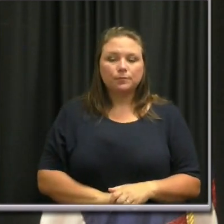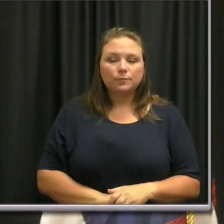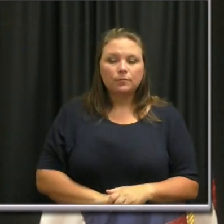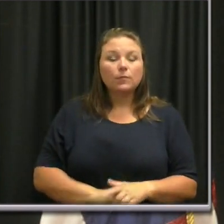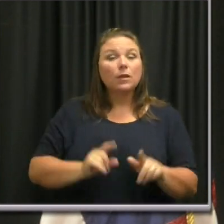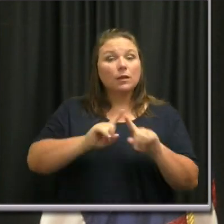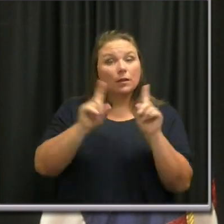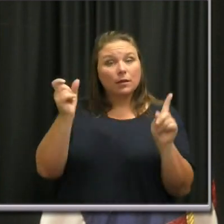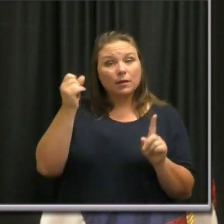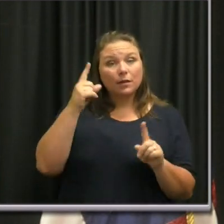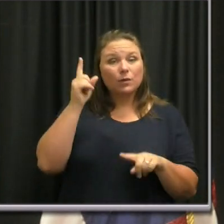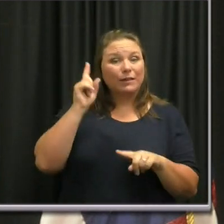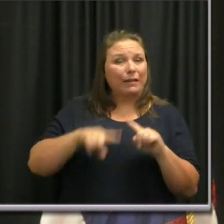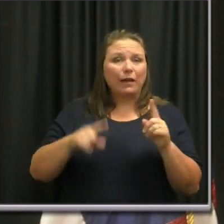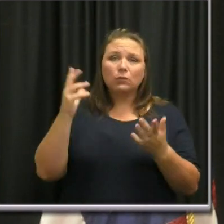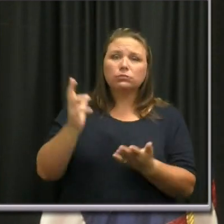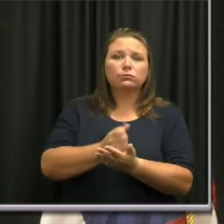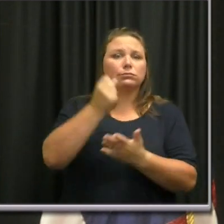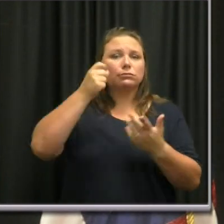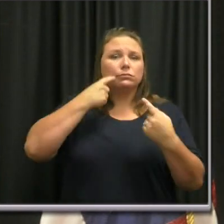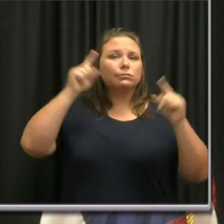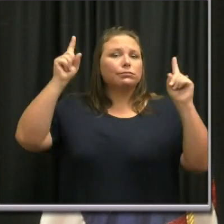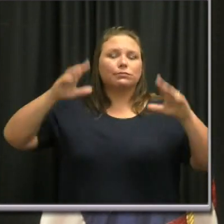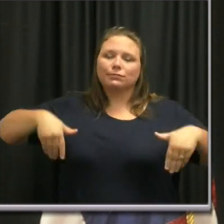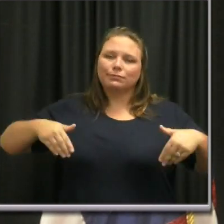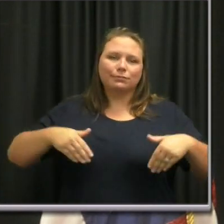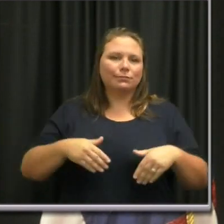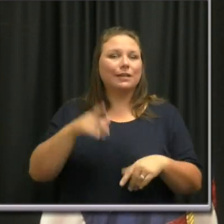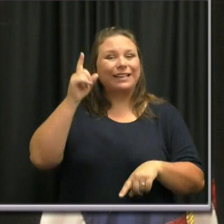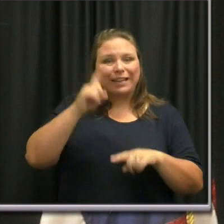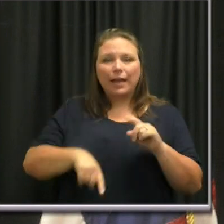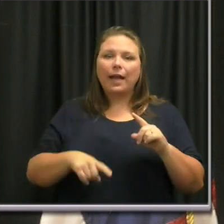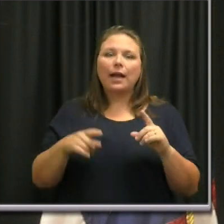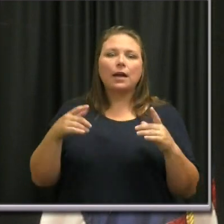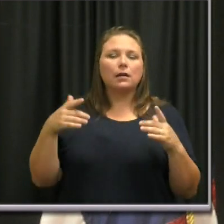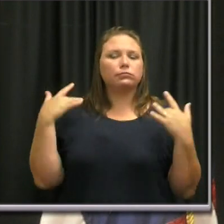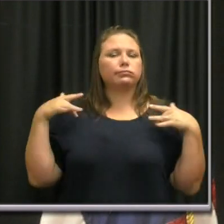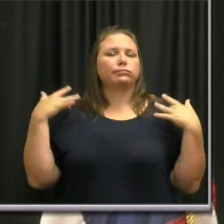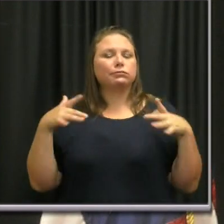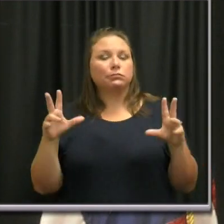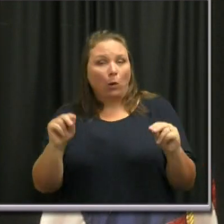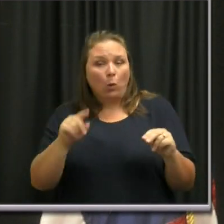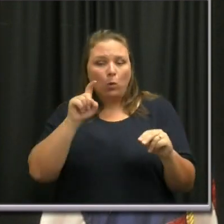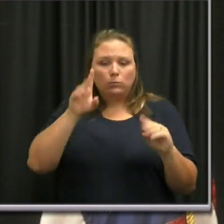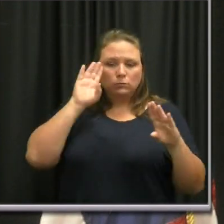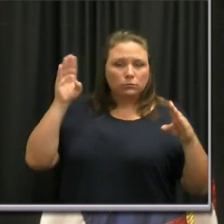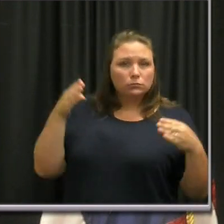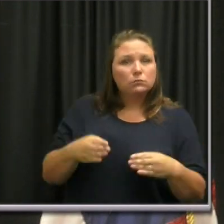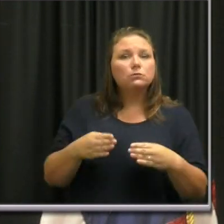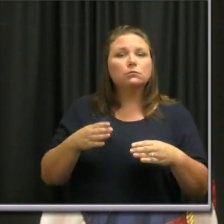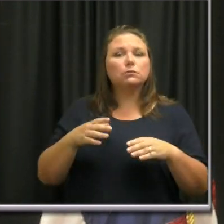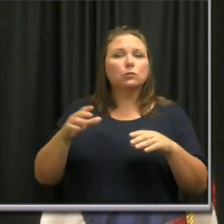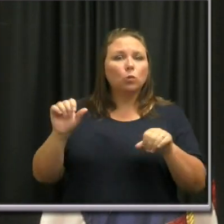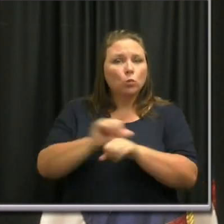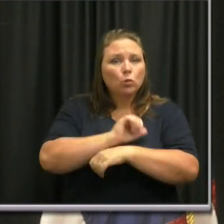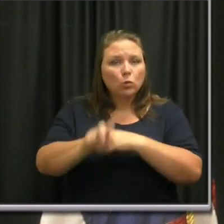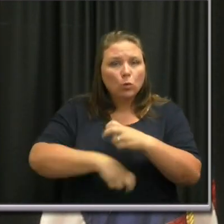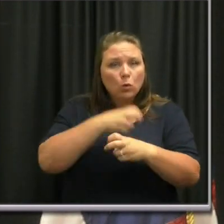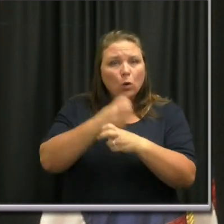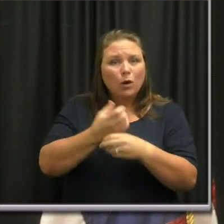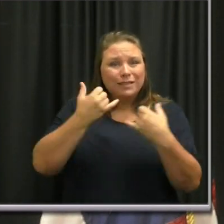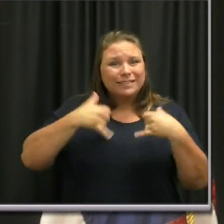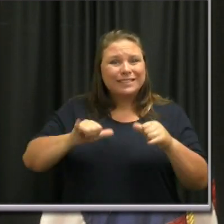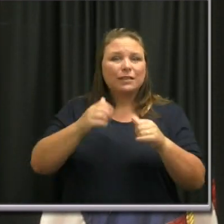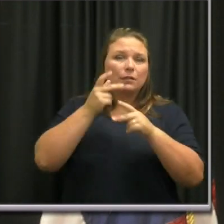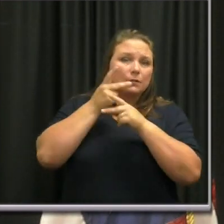But we cannot declare victory yet. We cannot let up. Instead, we need to focus and redouble our efforts to continue the